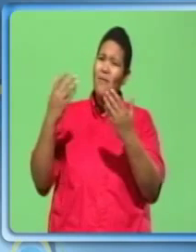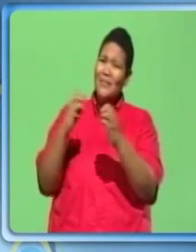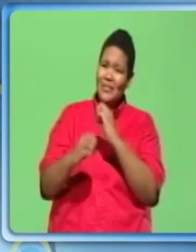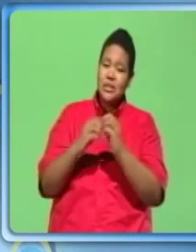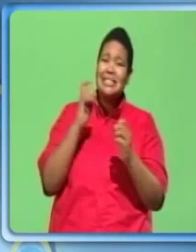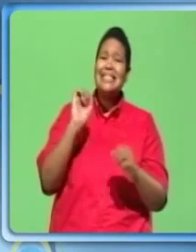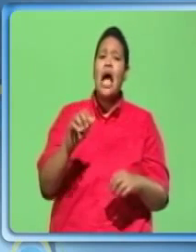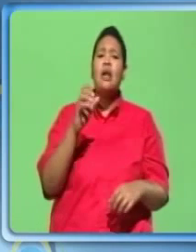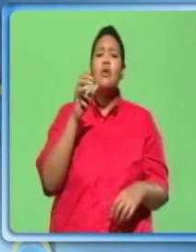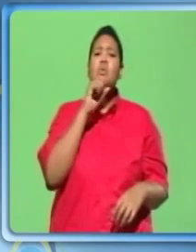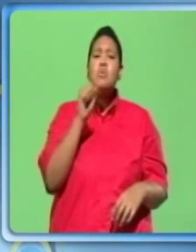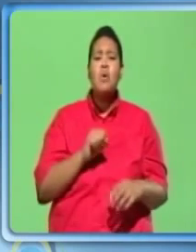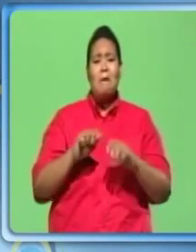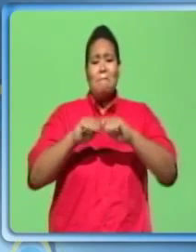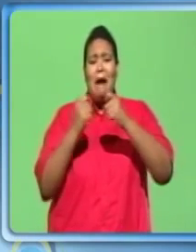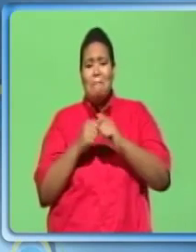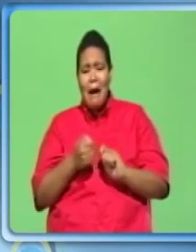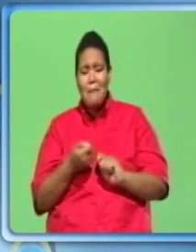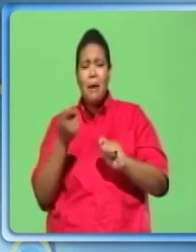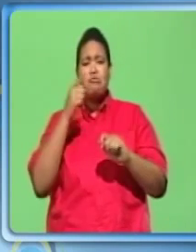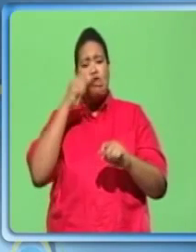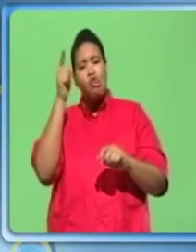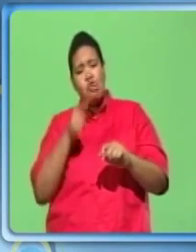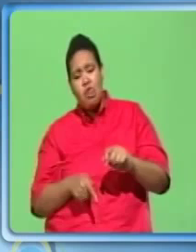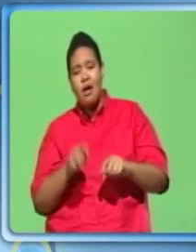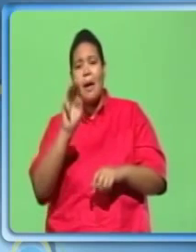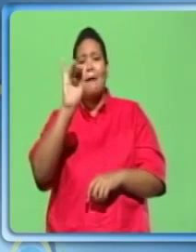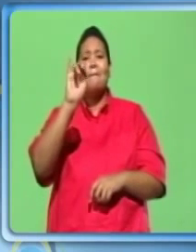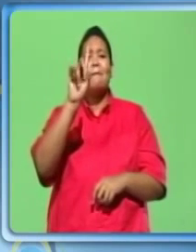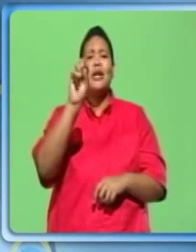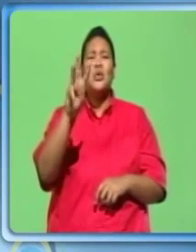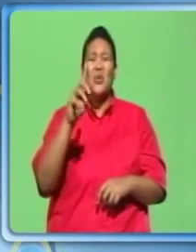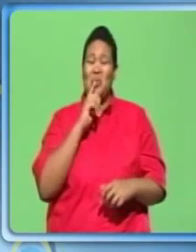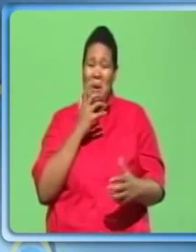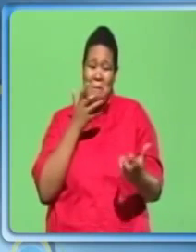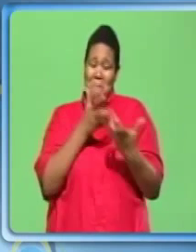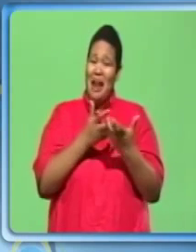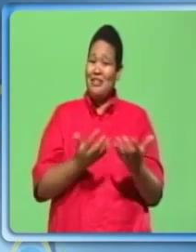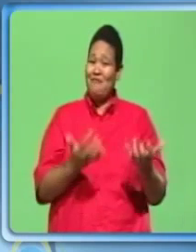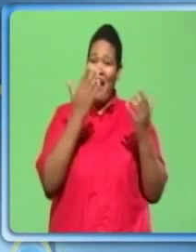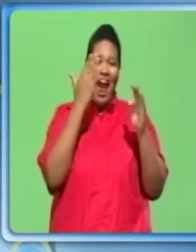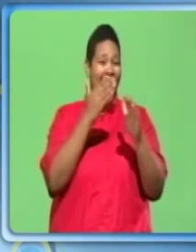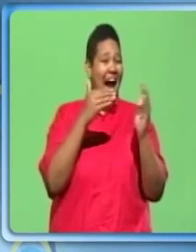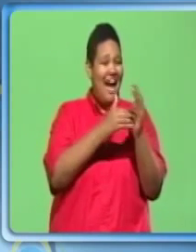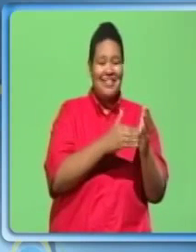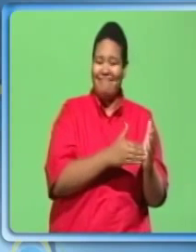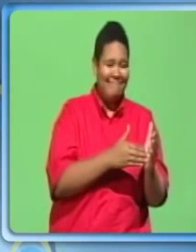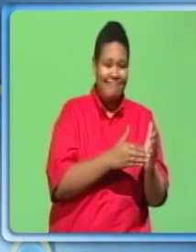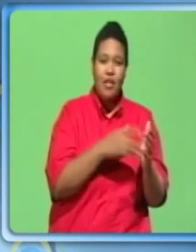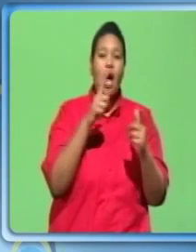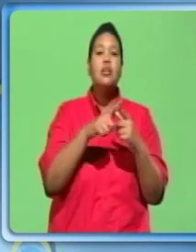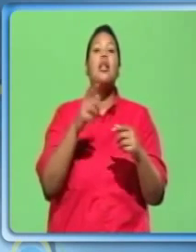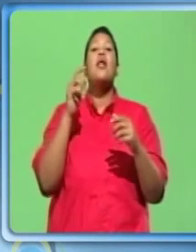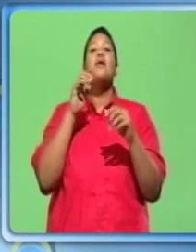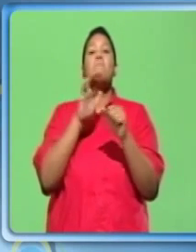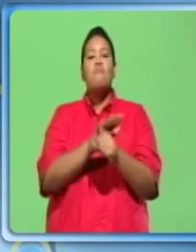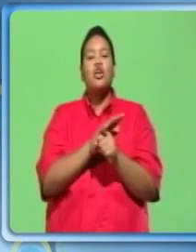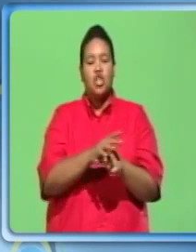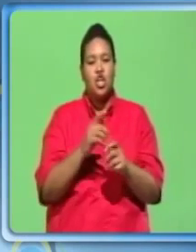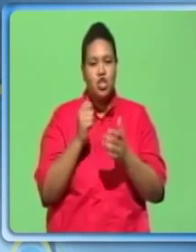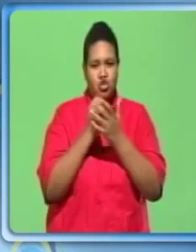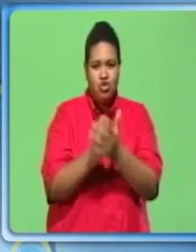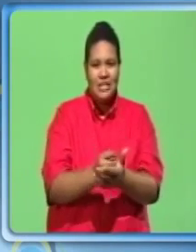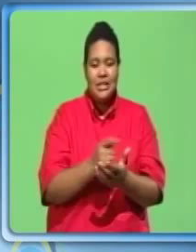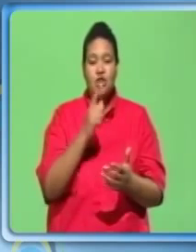split, mold and mildew. Poor fire rating unless pressure treated. Metal steel,